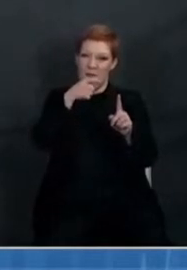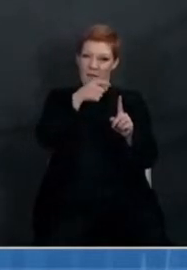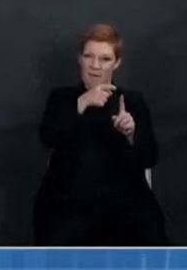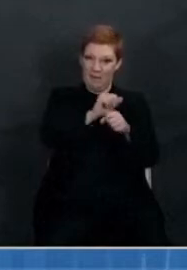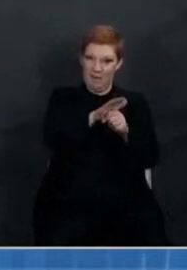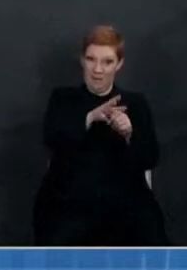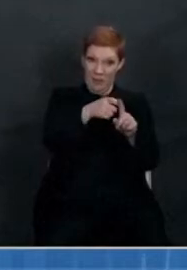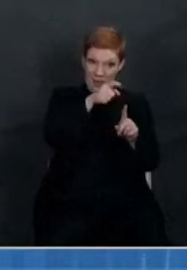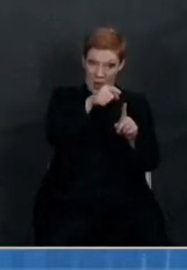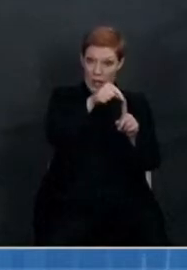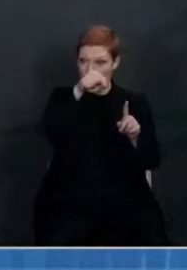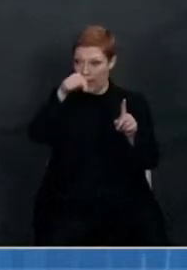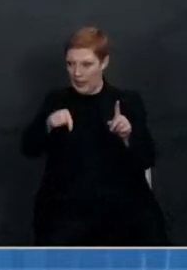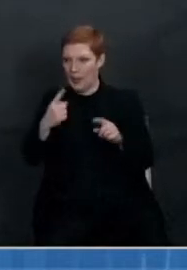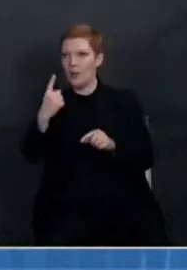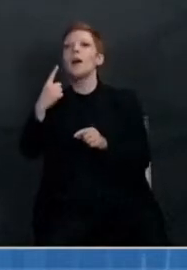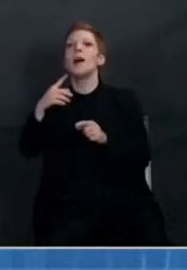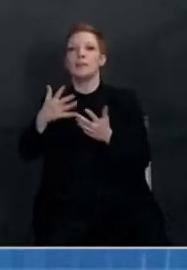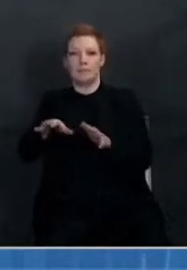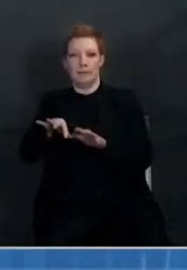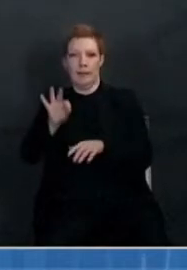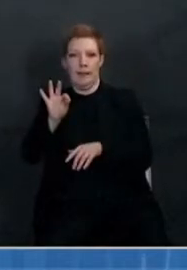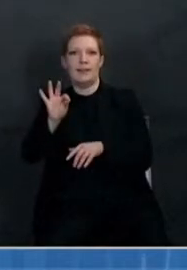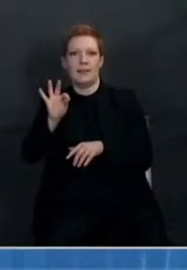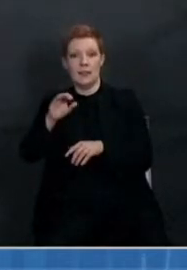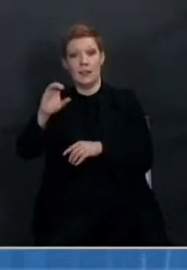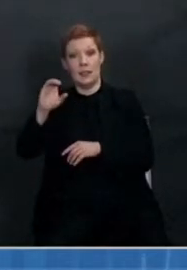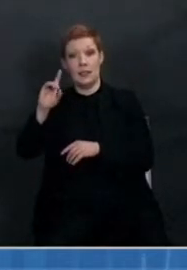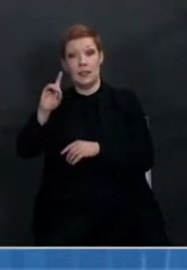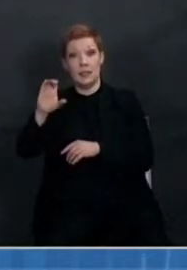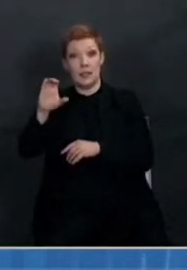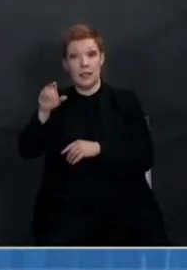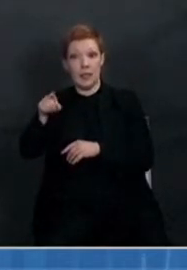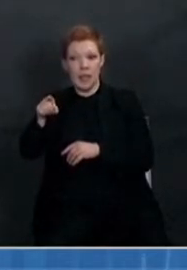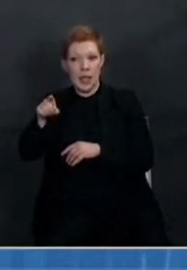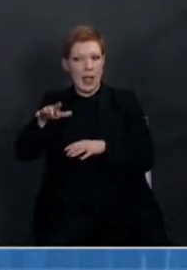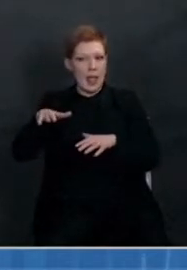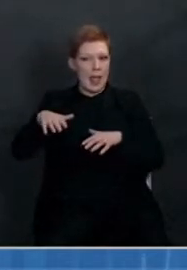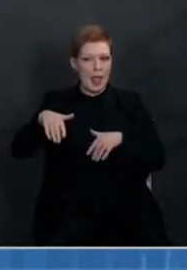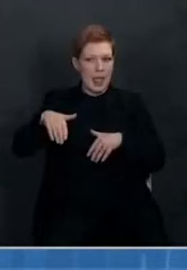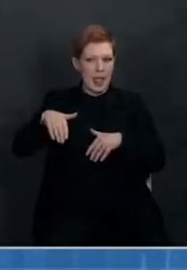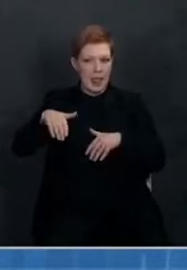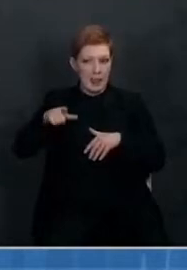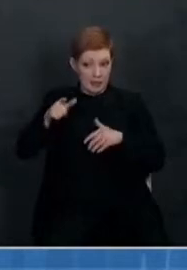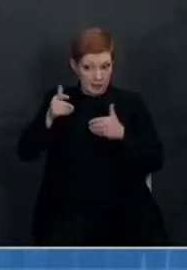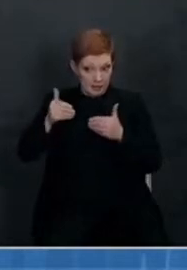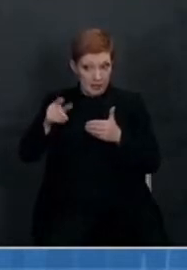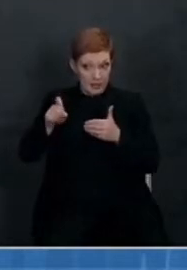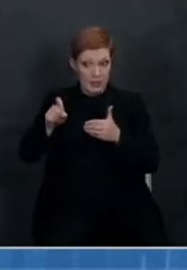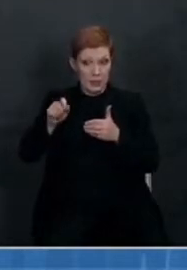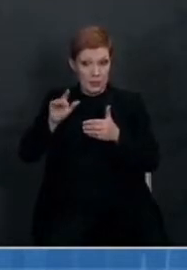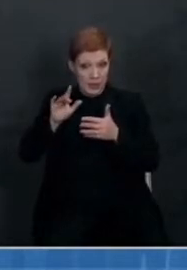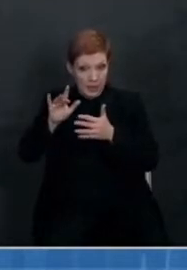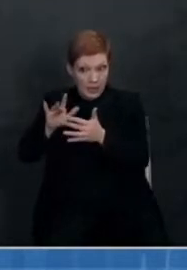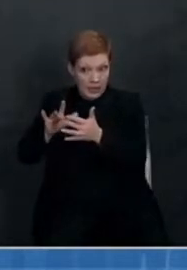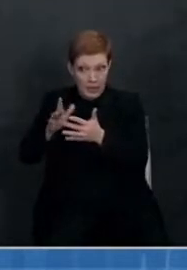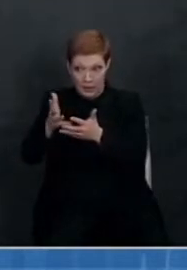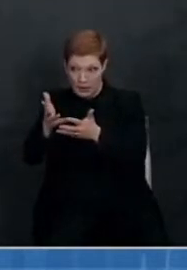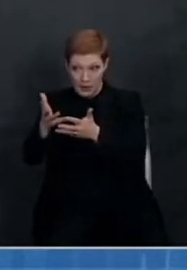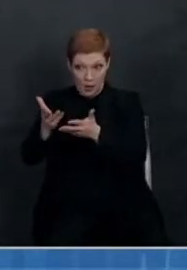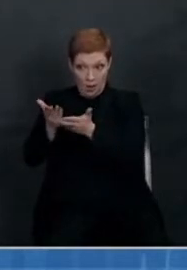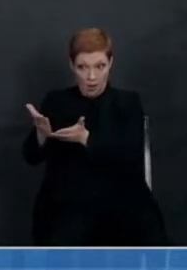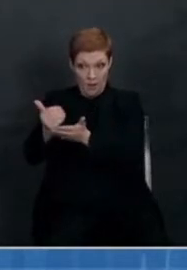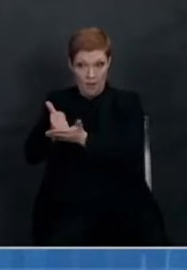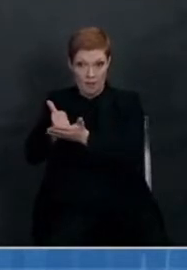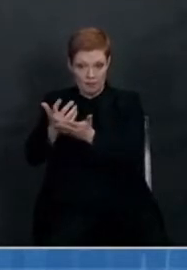is not currently providing technical assistance in this case, but stands ready to assist if the state requests. CDC has been